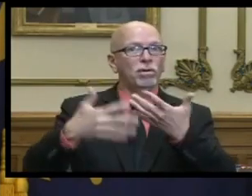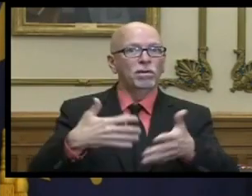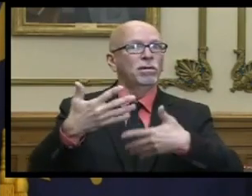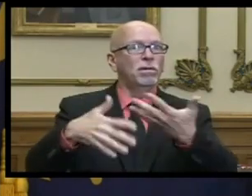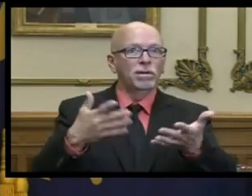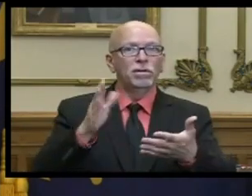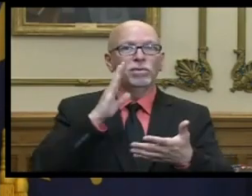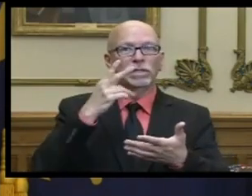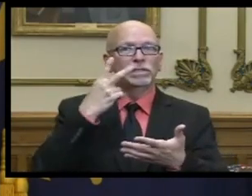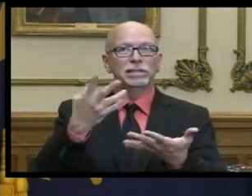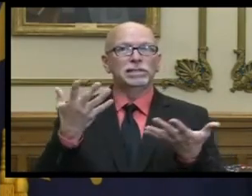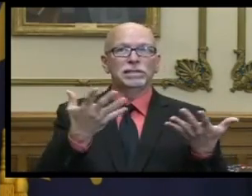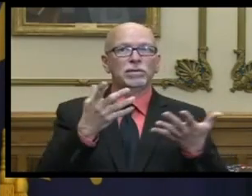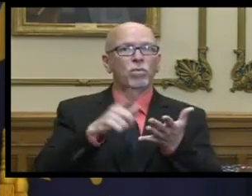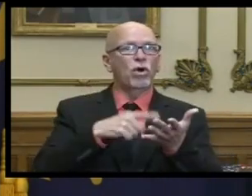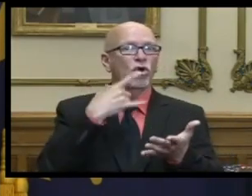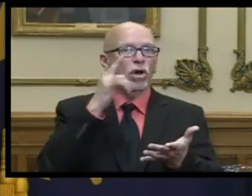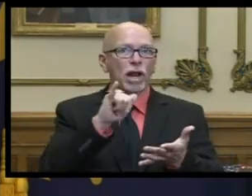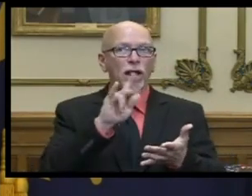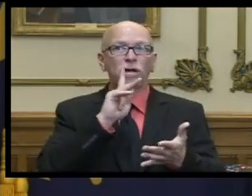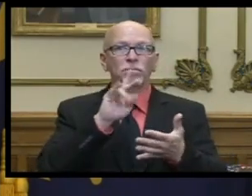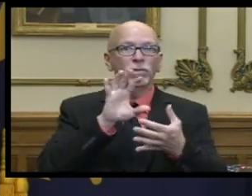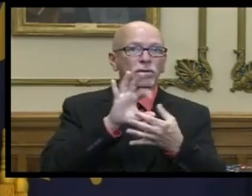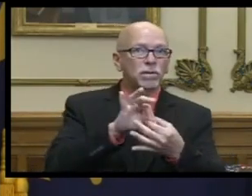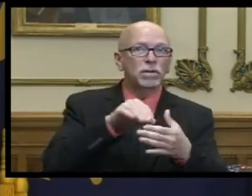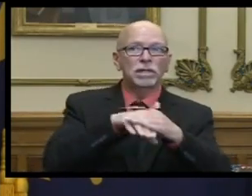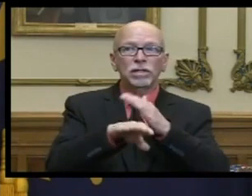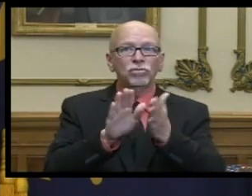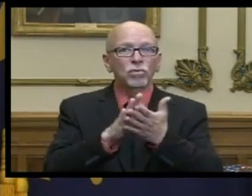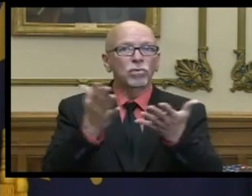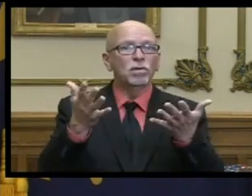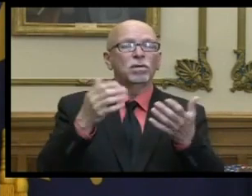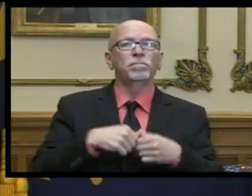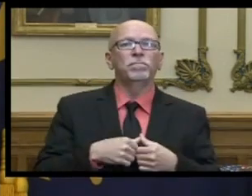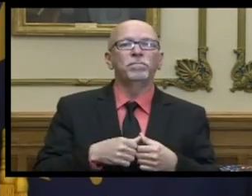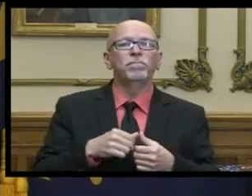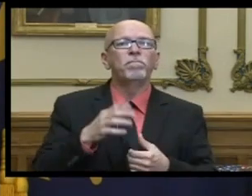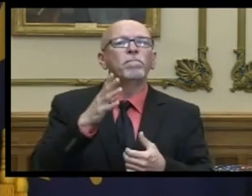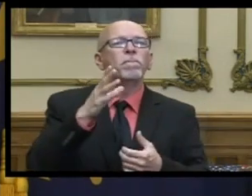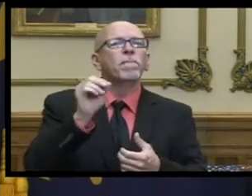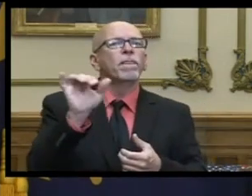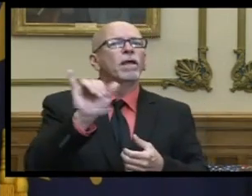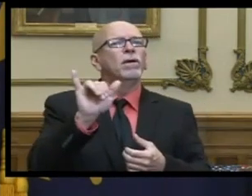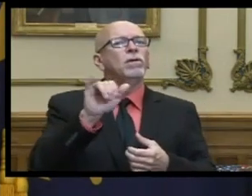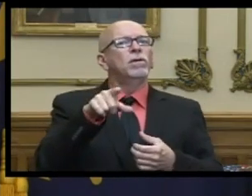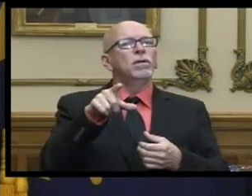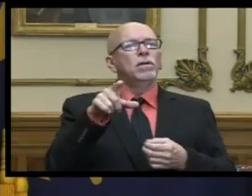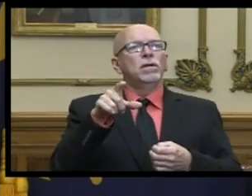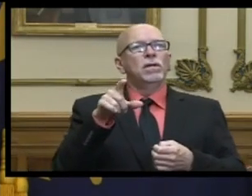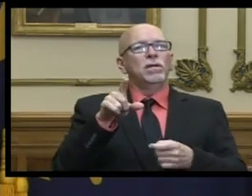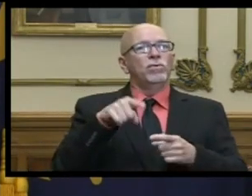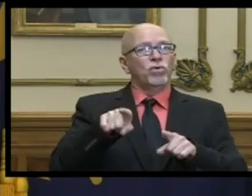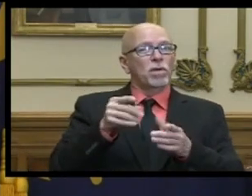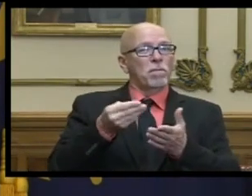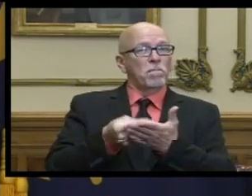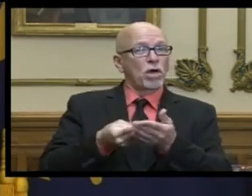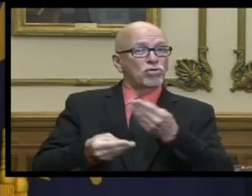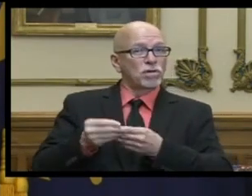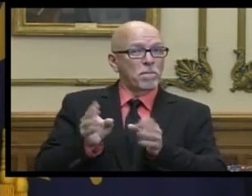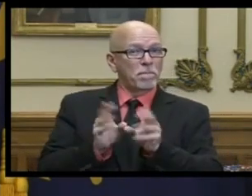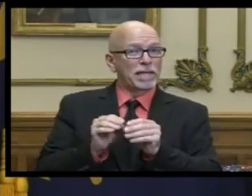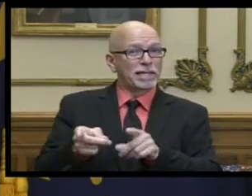start to see the makeup of their enrollment also what i think was brought up in the budget meeting as well